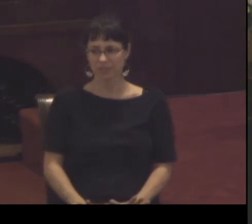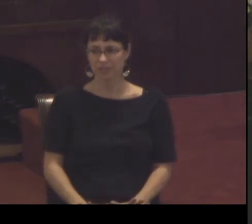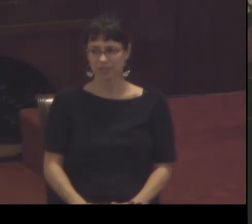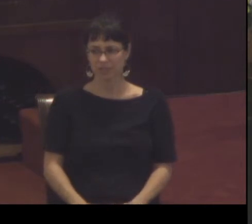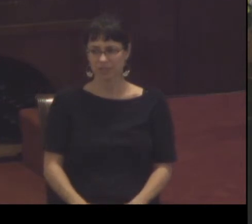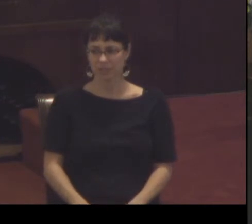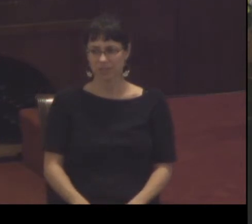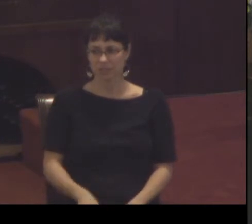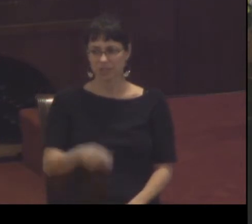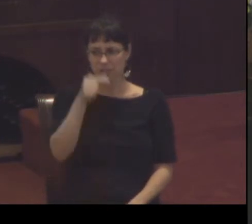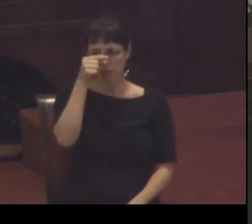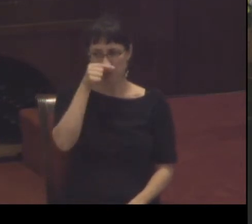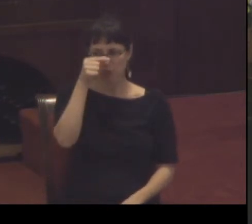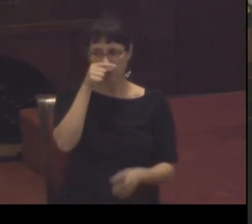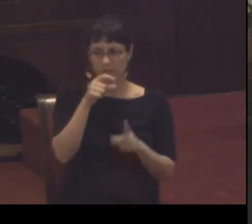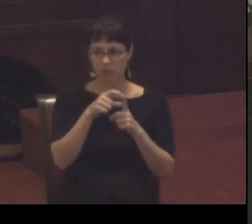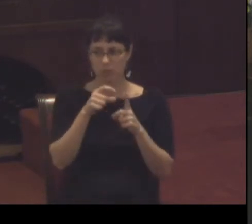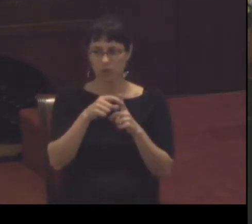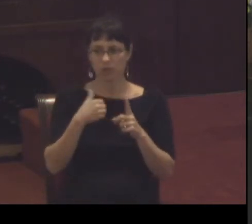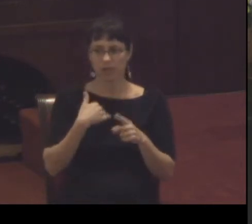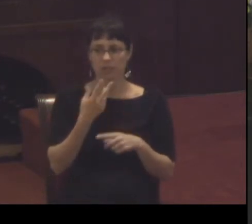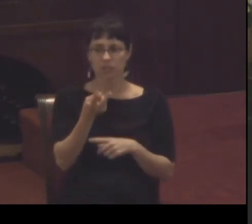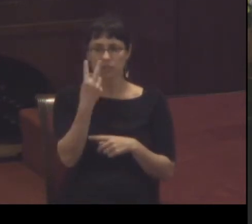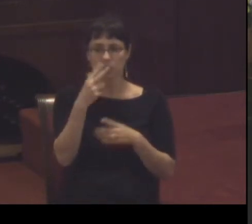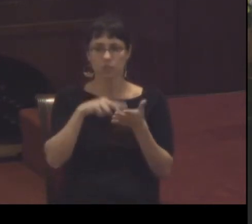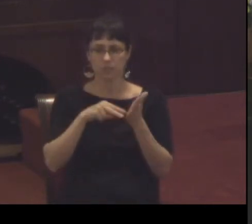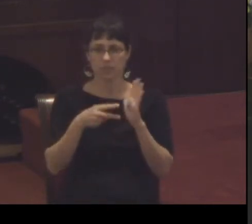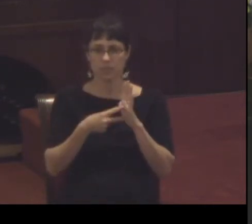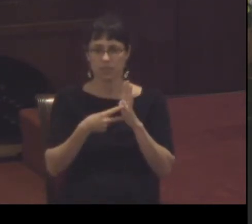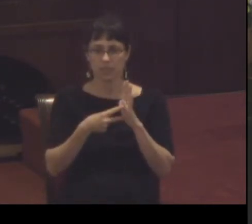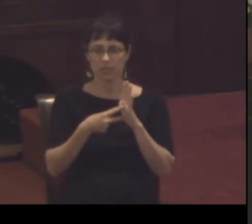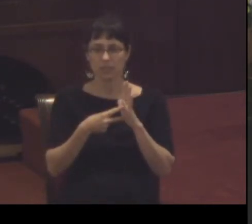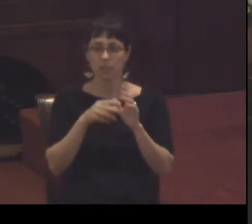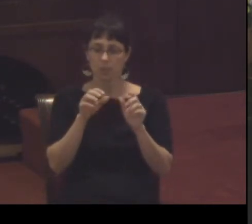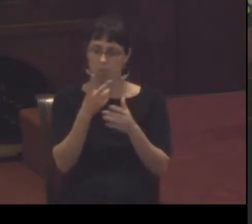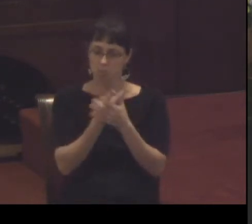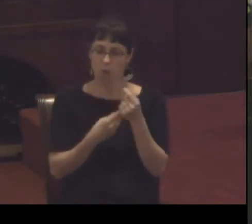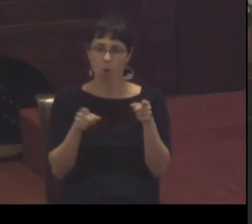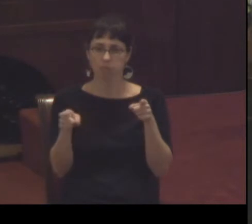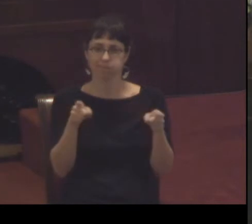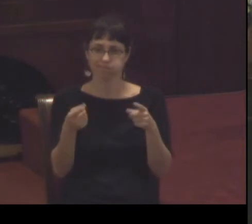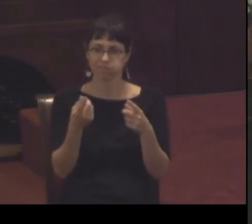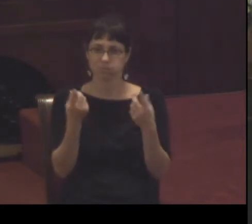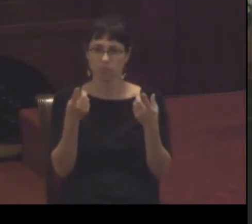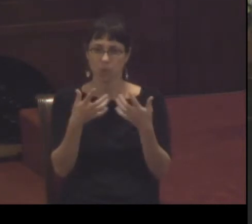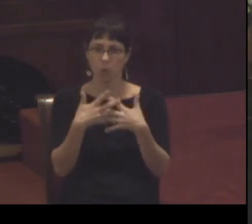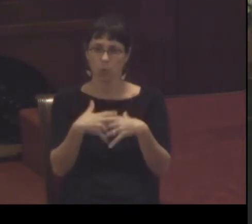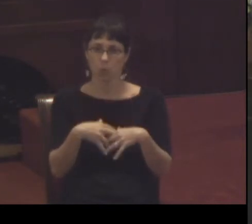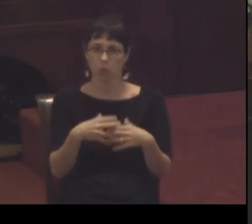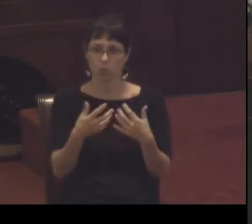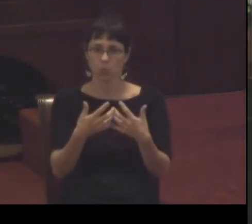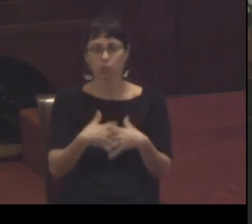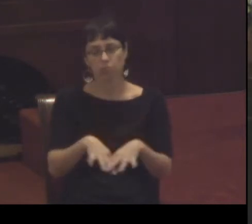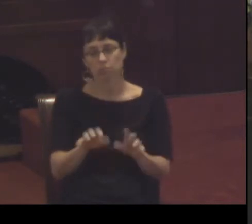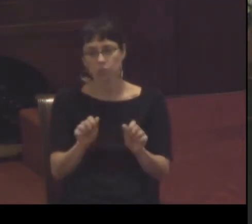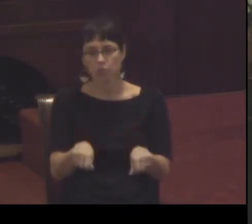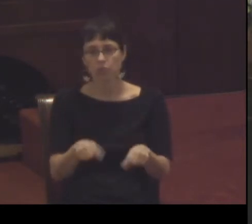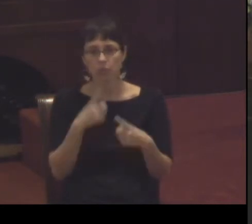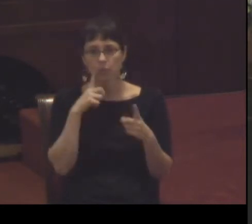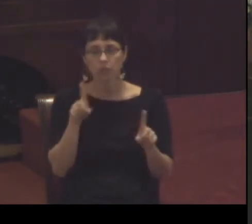with both meanings and in fact both meanings could make perfect sense in this passage we are definitely going to see in the gospel